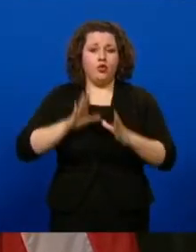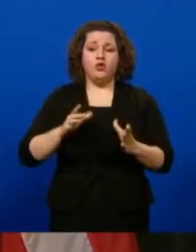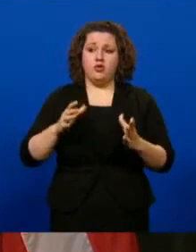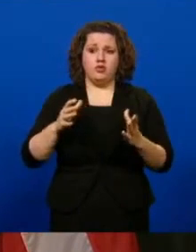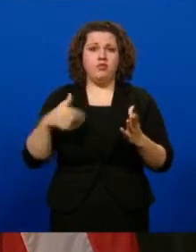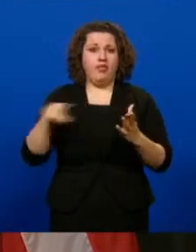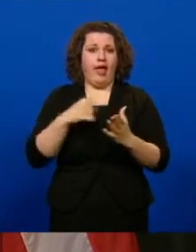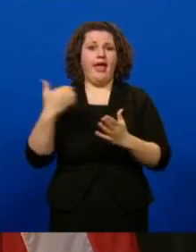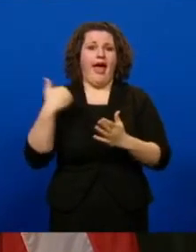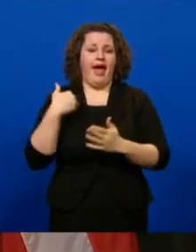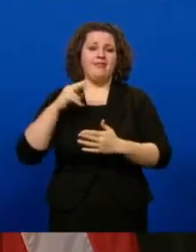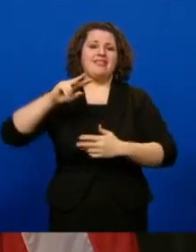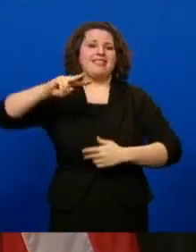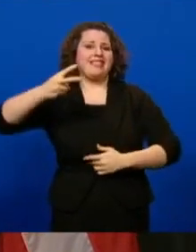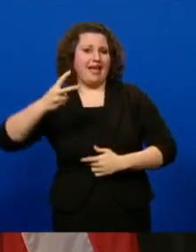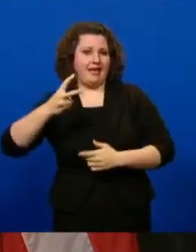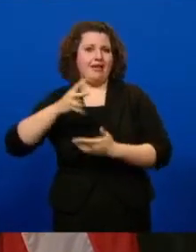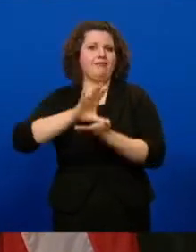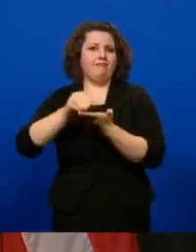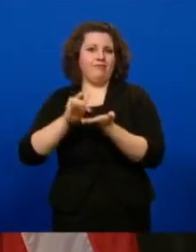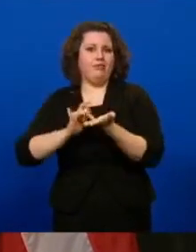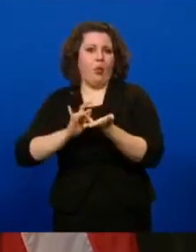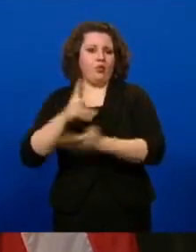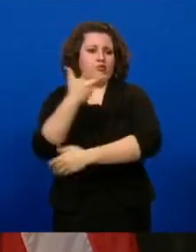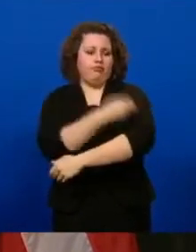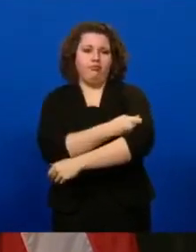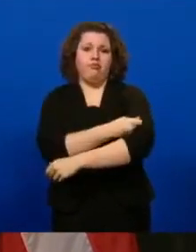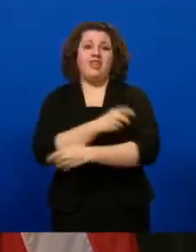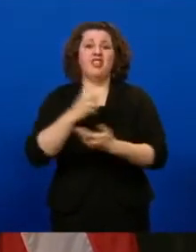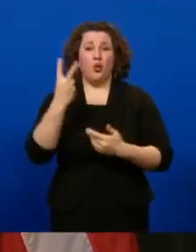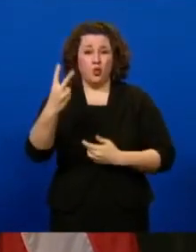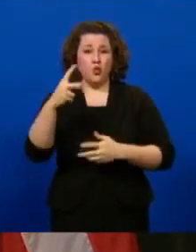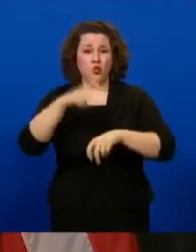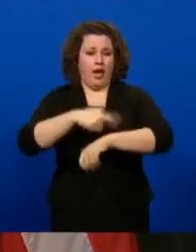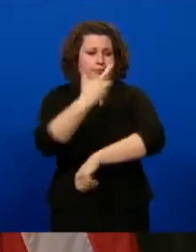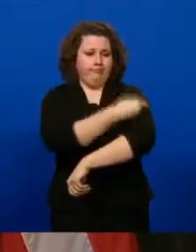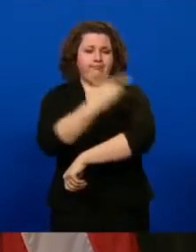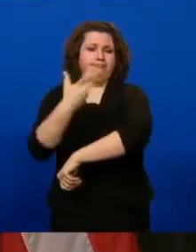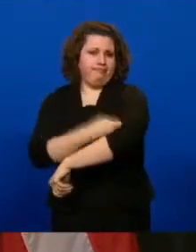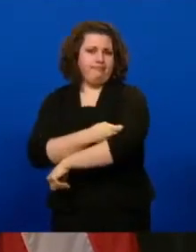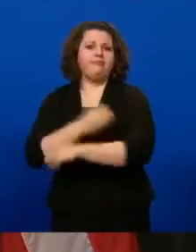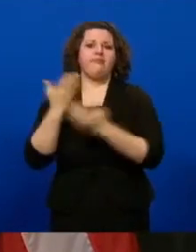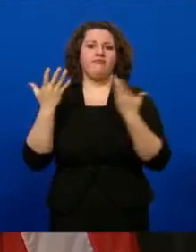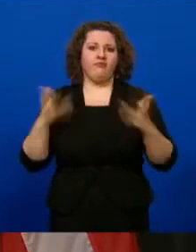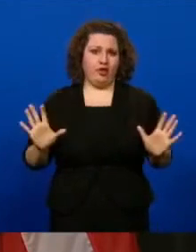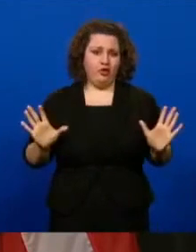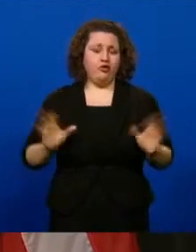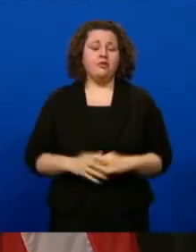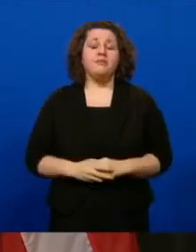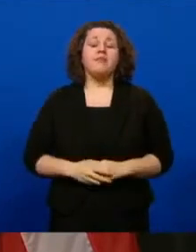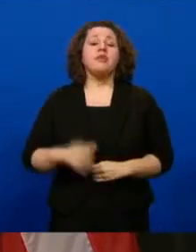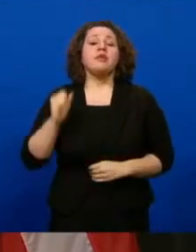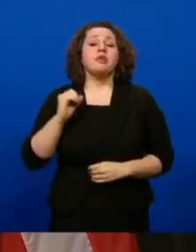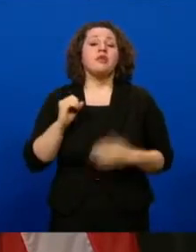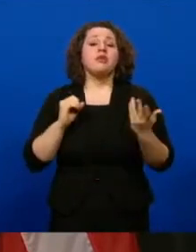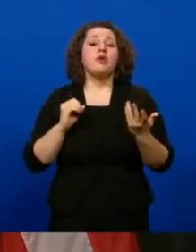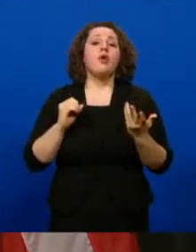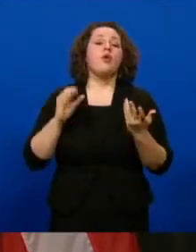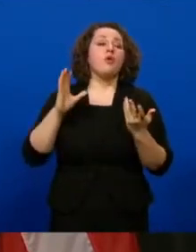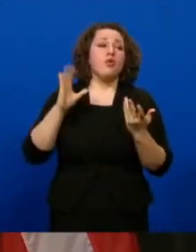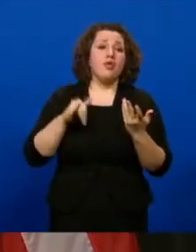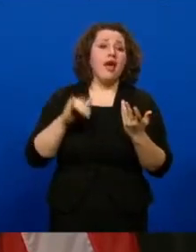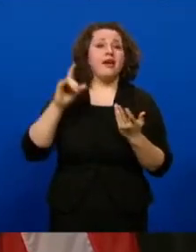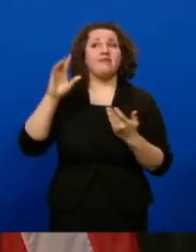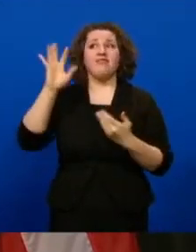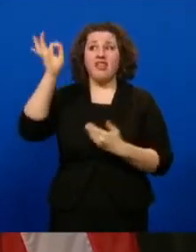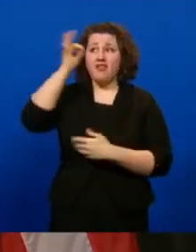received their second dose and are fully vaccinated. Unfortunately, like many other states, the vaccination program run by